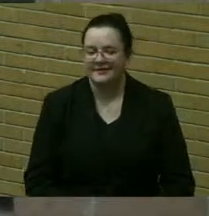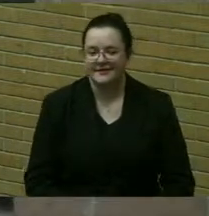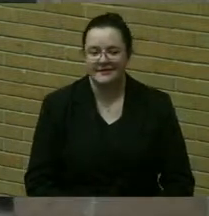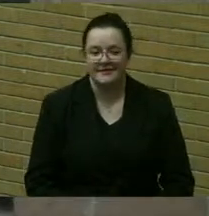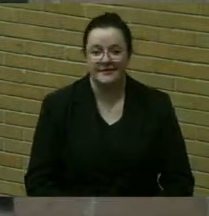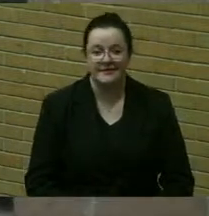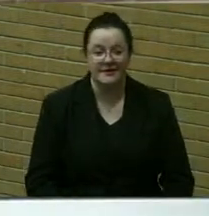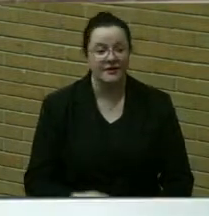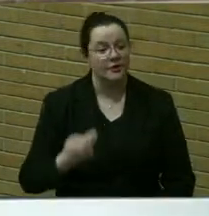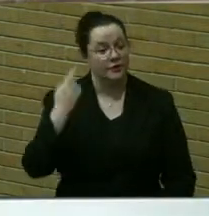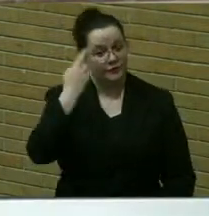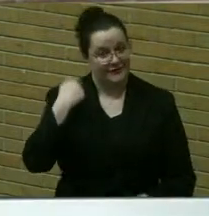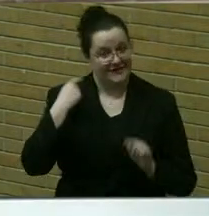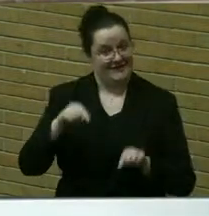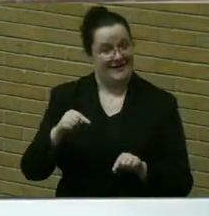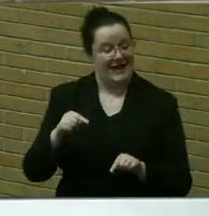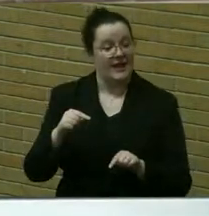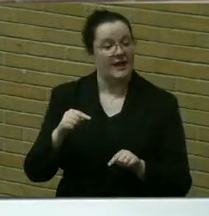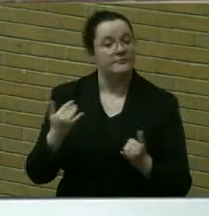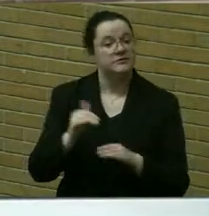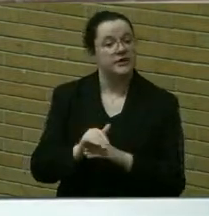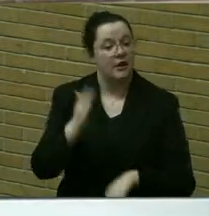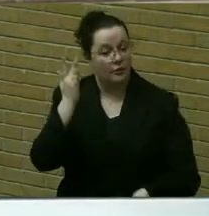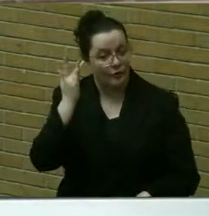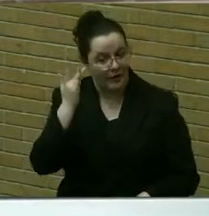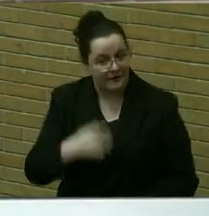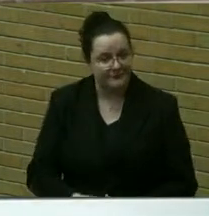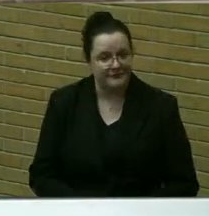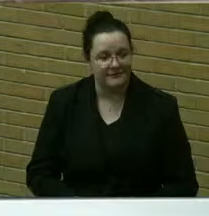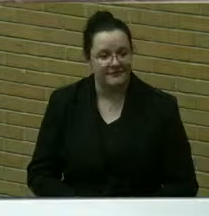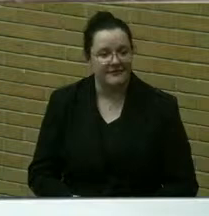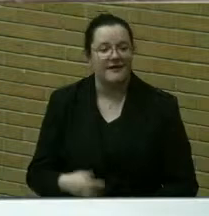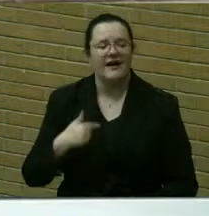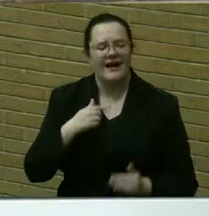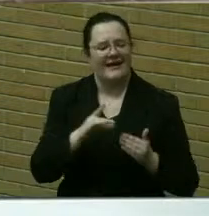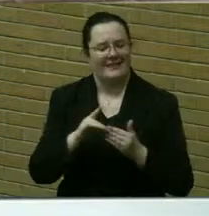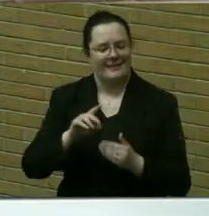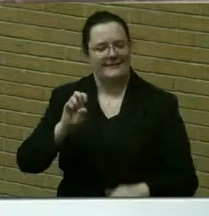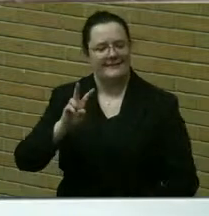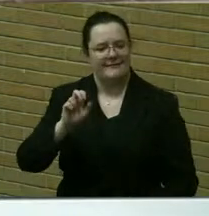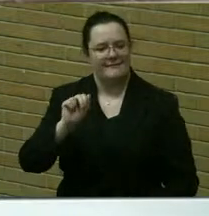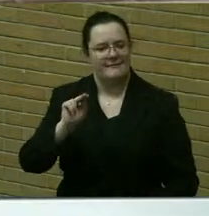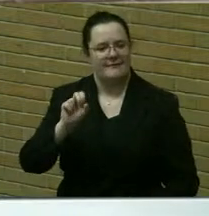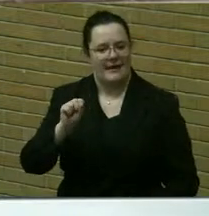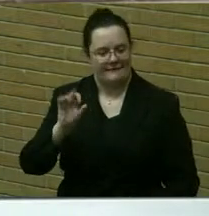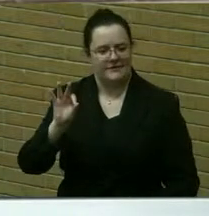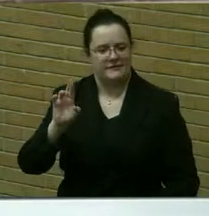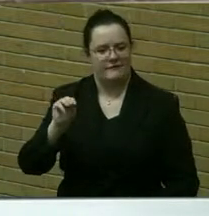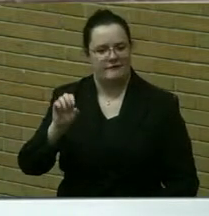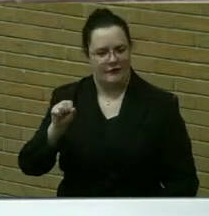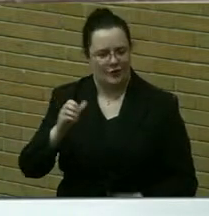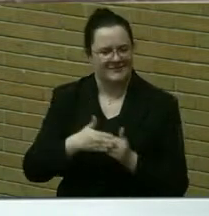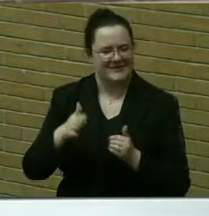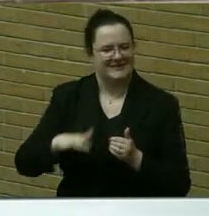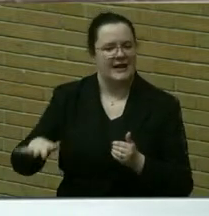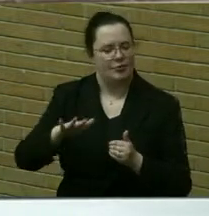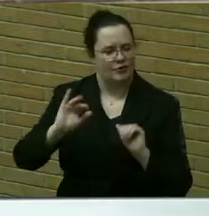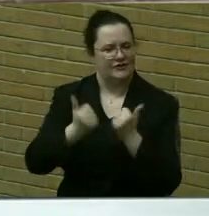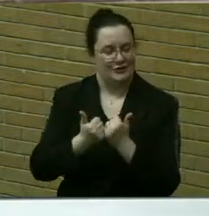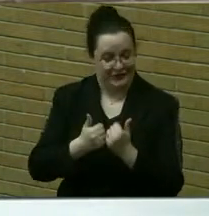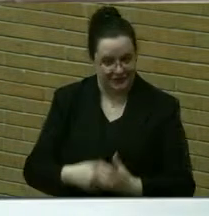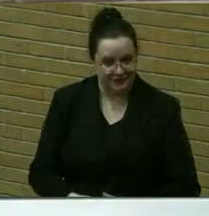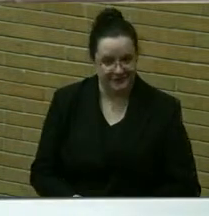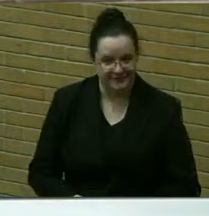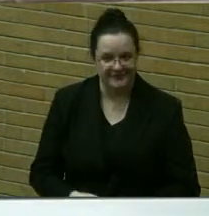The reason I came tonight is this. I lead the Evans Farm Neighborhood Association, and it's no stranger to anybody in this room or on the board